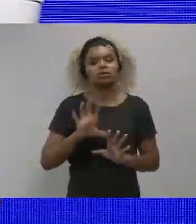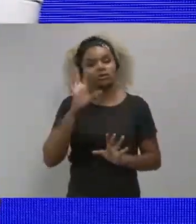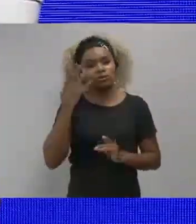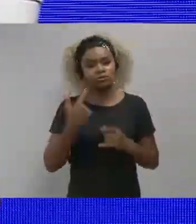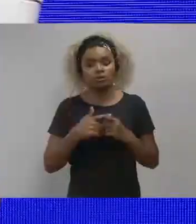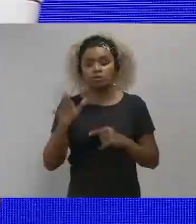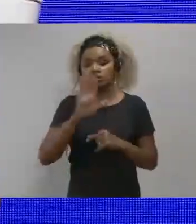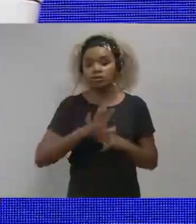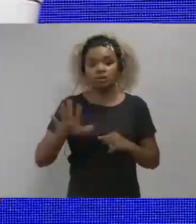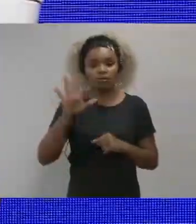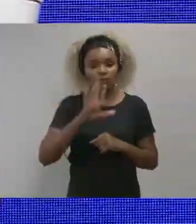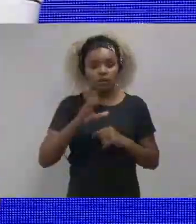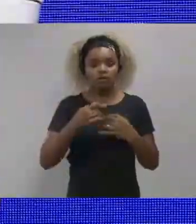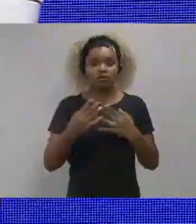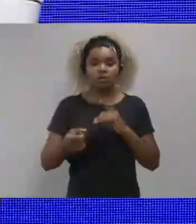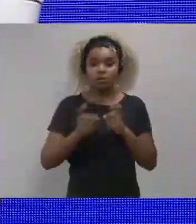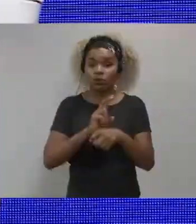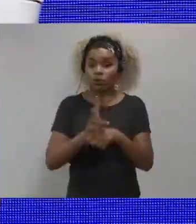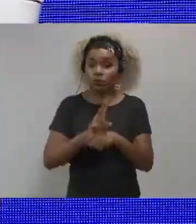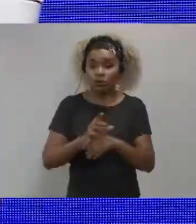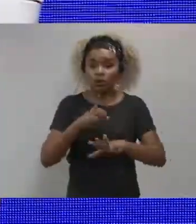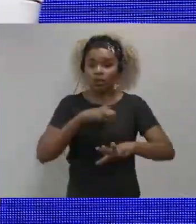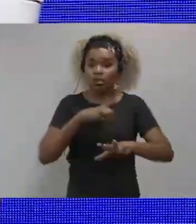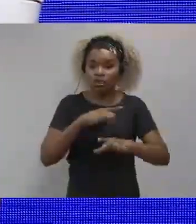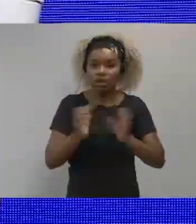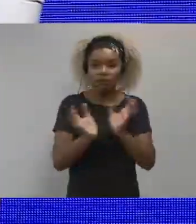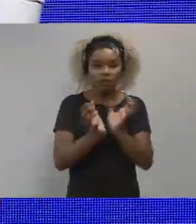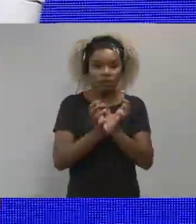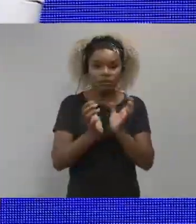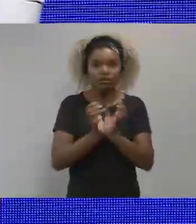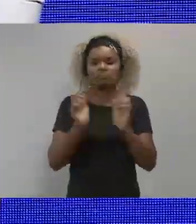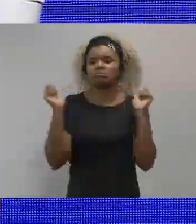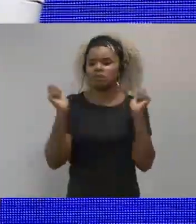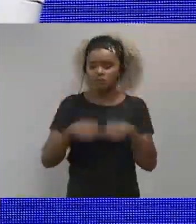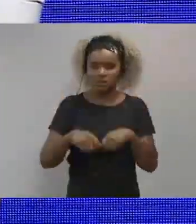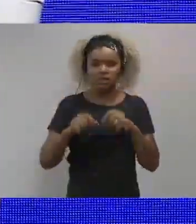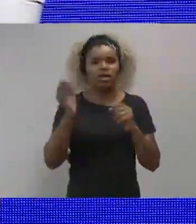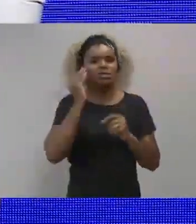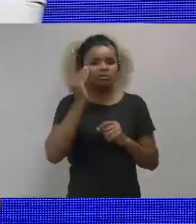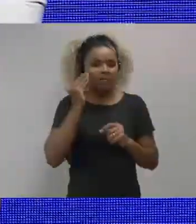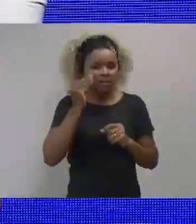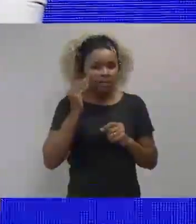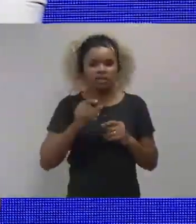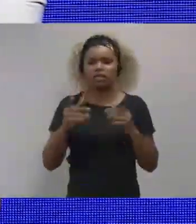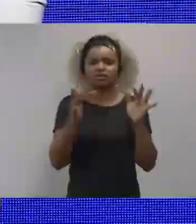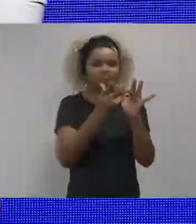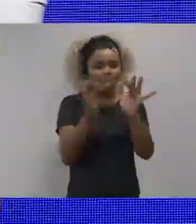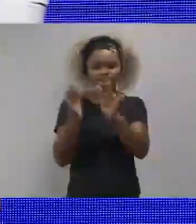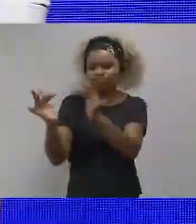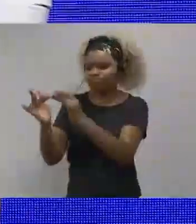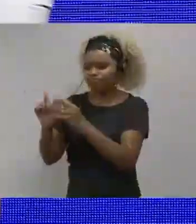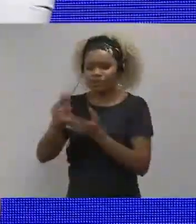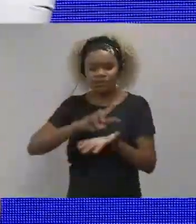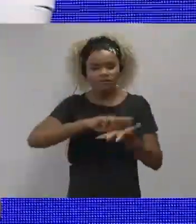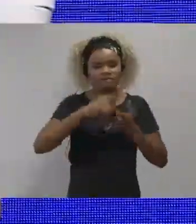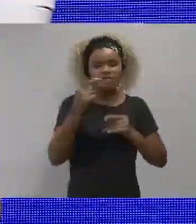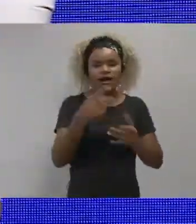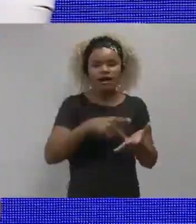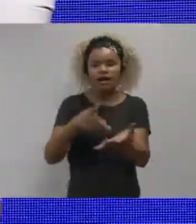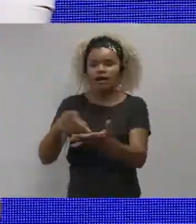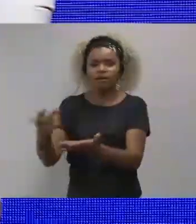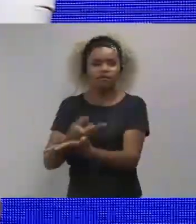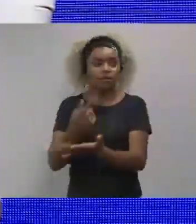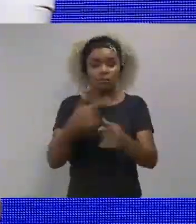discussing solutions, because generally these controlling bodies have a well